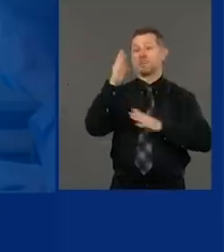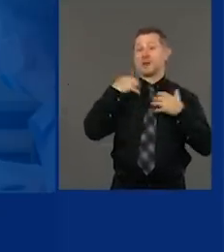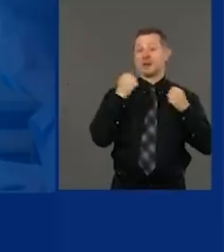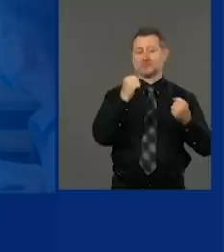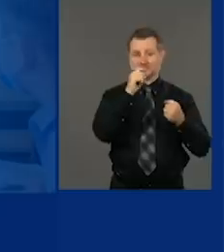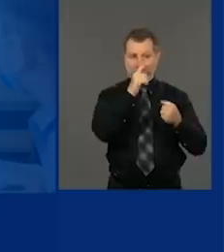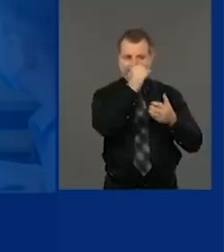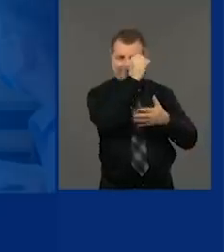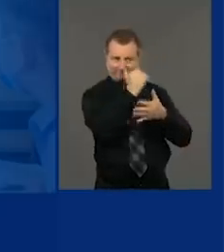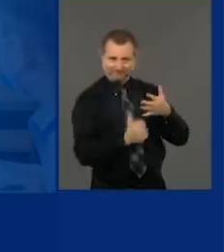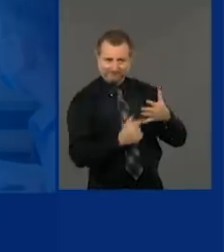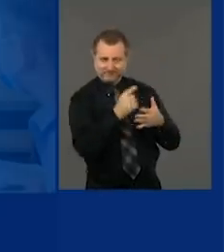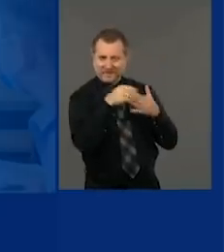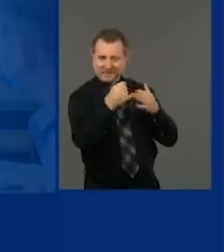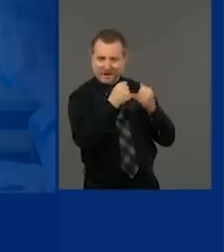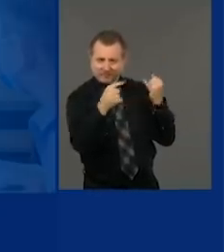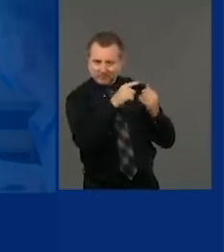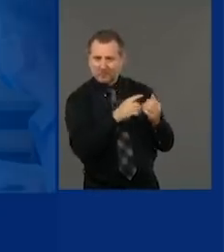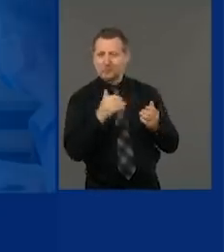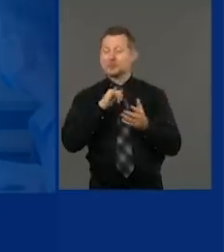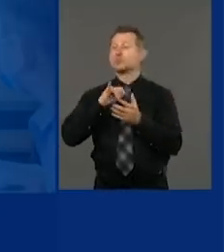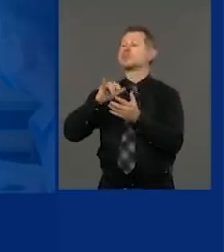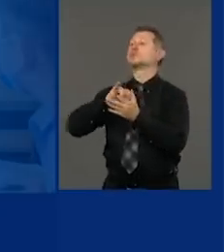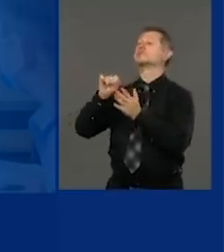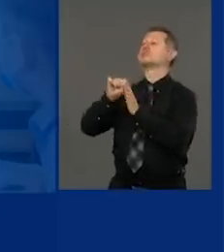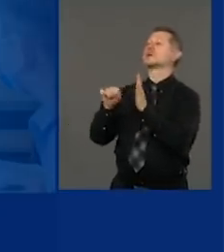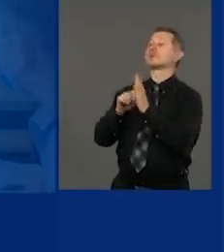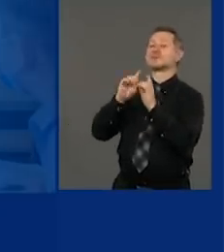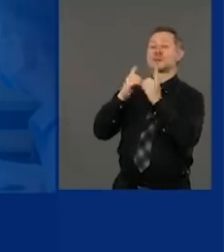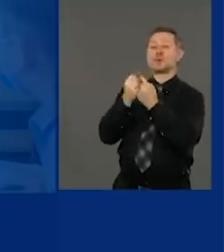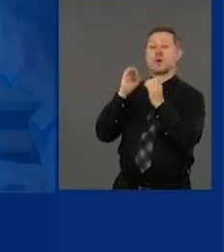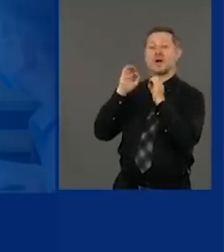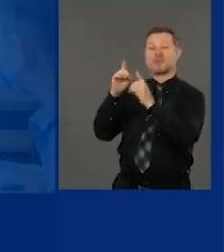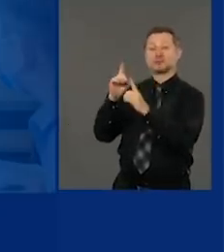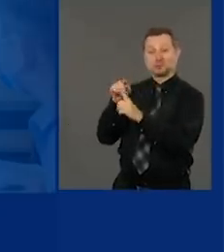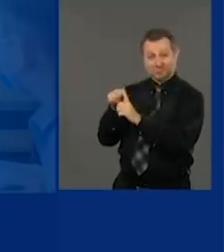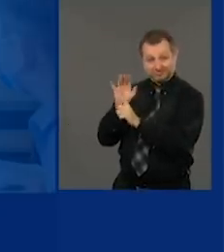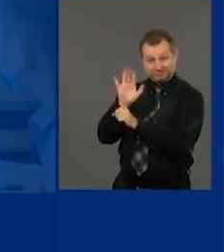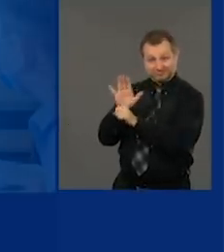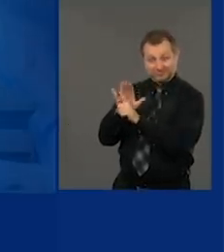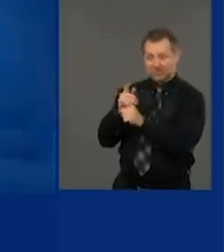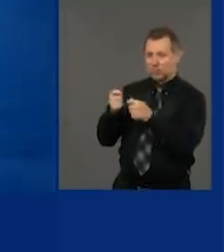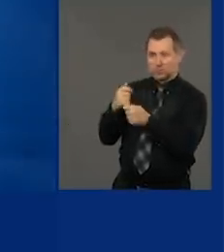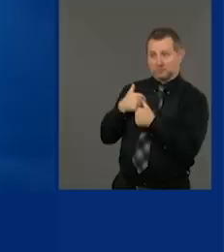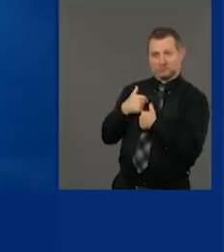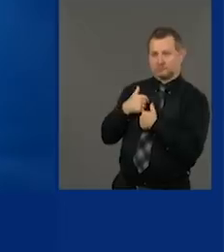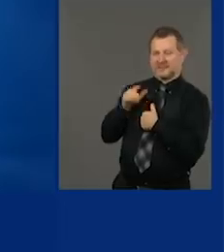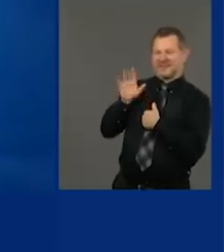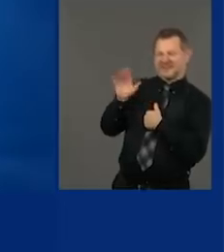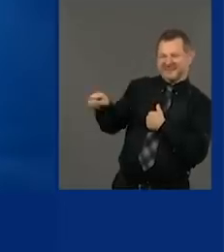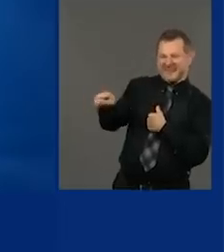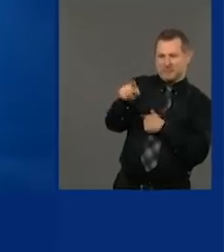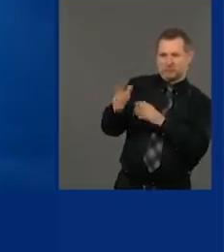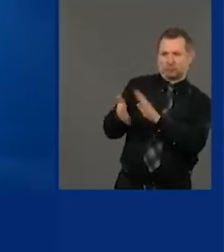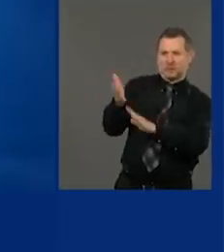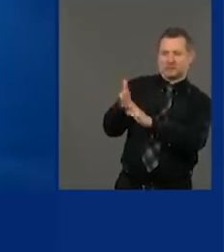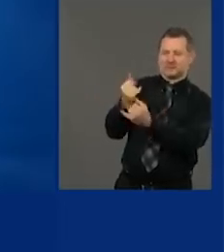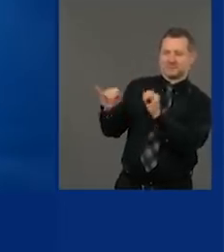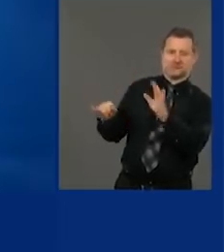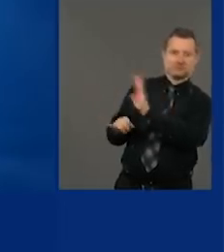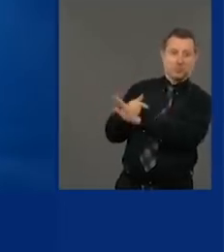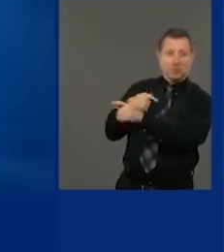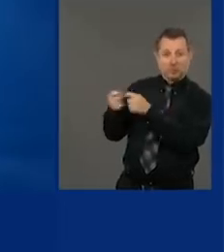Education, which I do not run. It's a separate agency. They'll do the education guidelines incorporating ours.